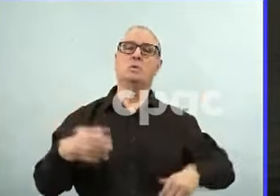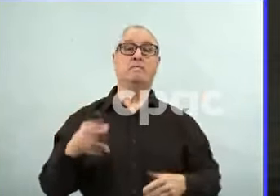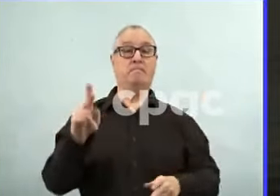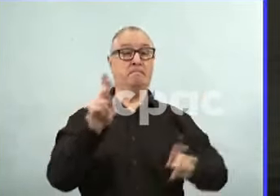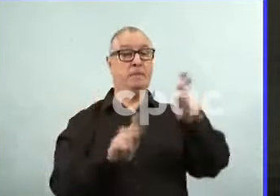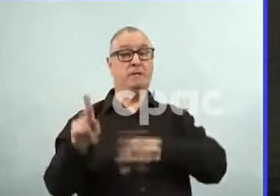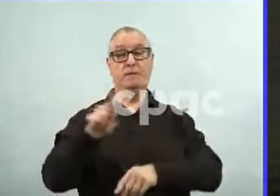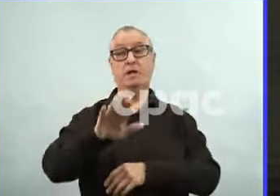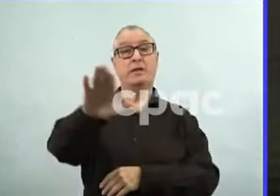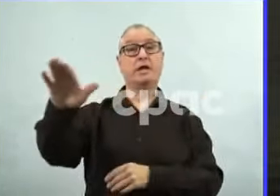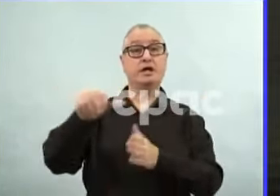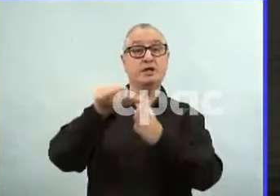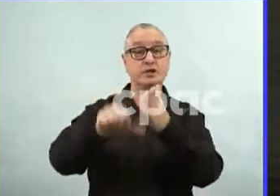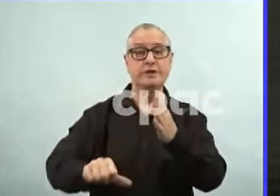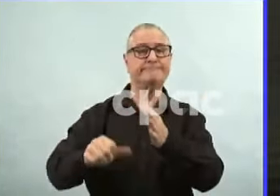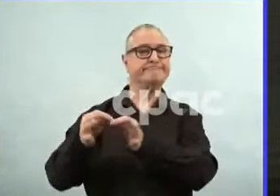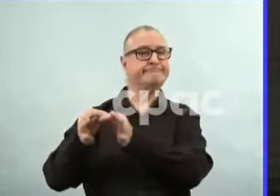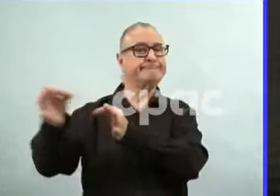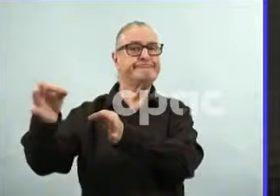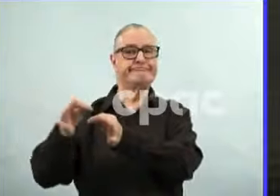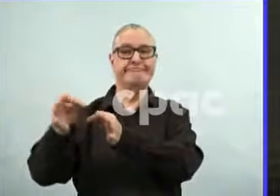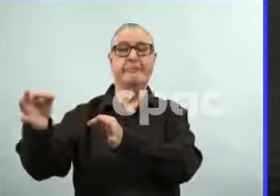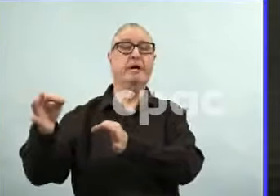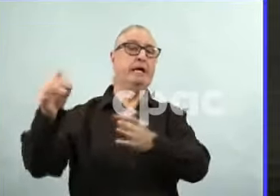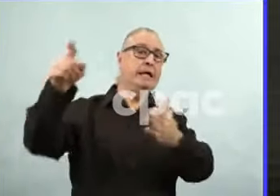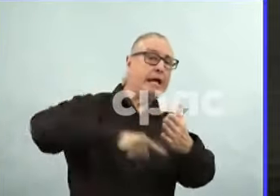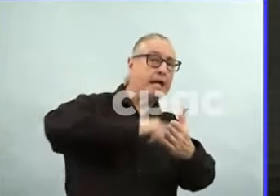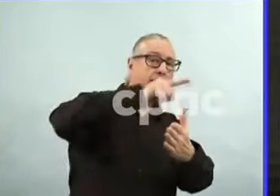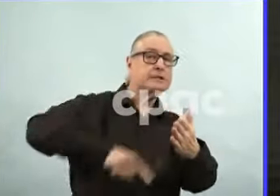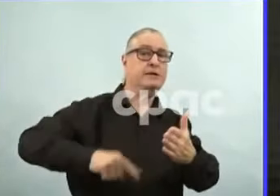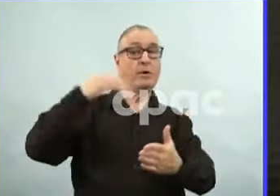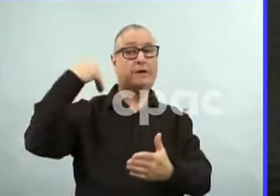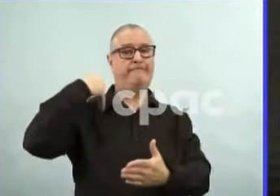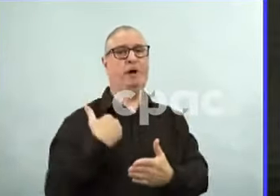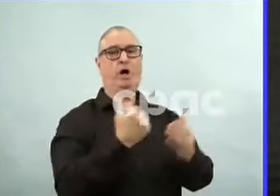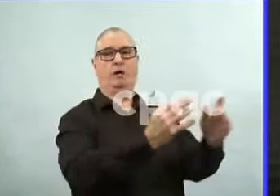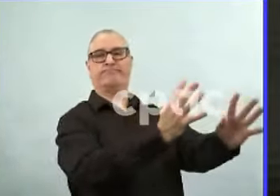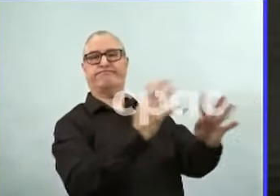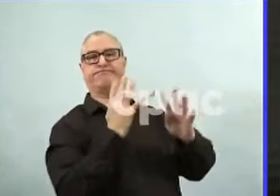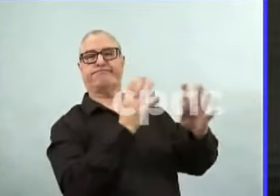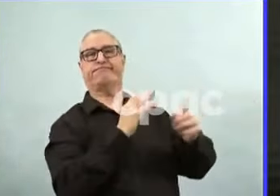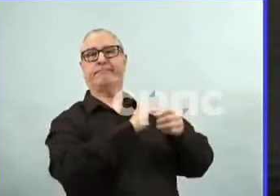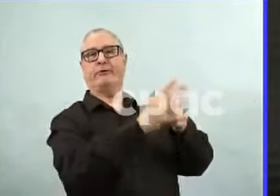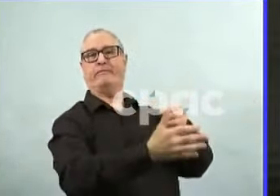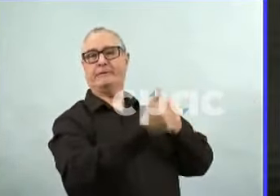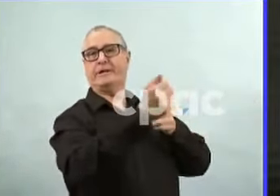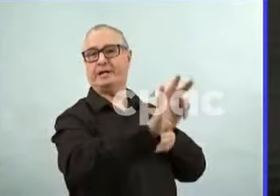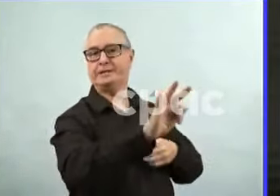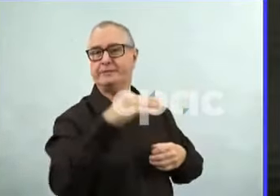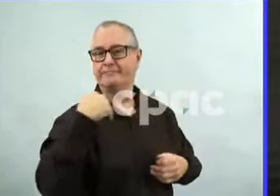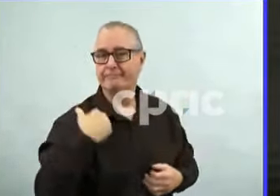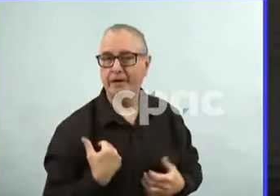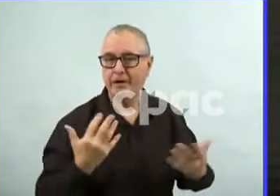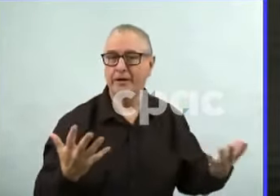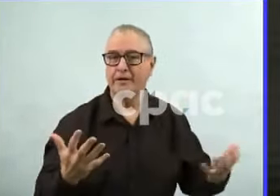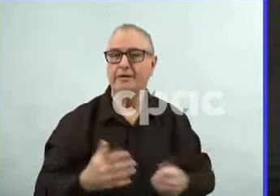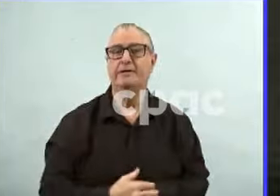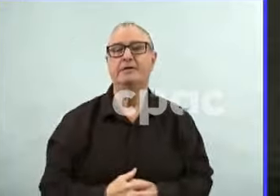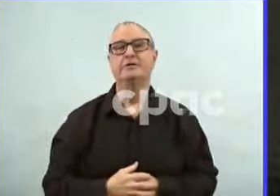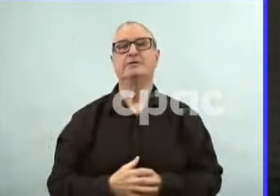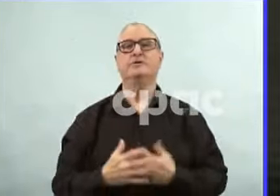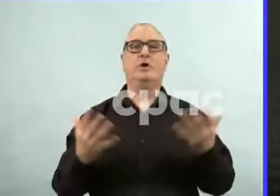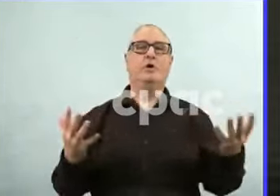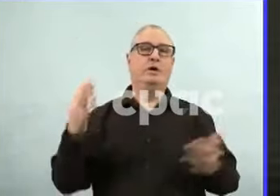procedures cancelled, you know, that was because we had a lot of people who had COVID-19 and we knew that was going to happen and we had to shift our